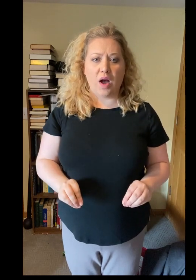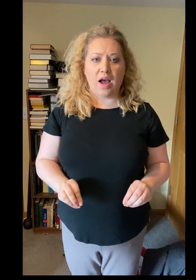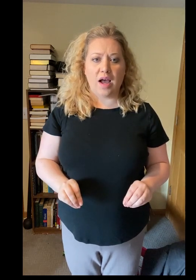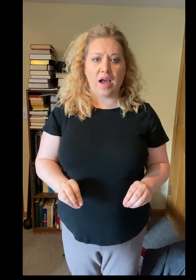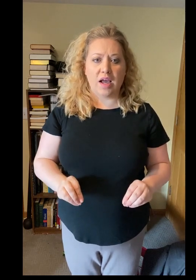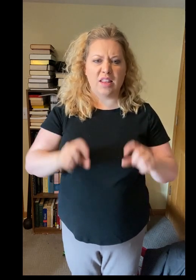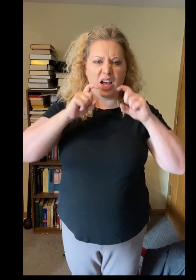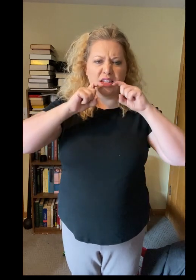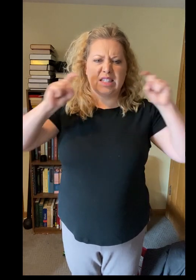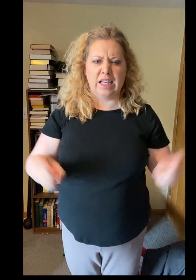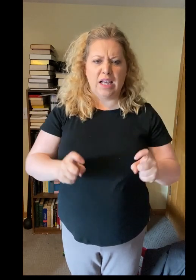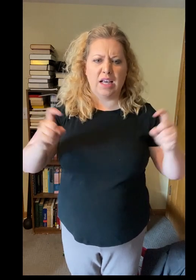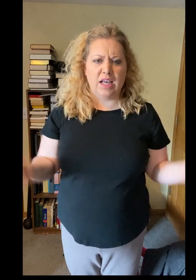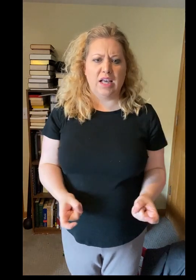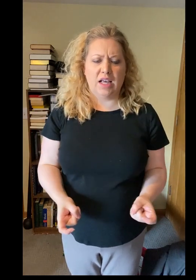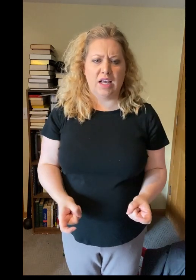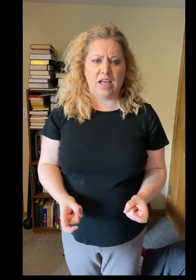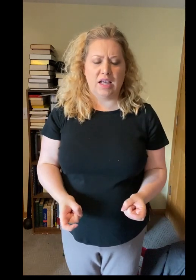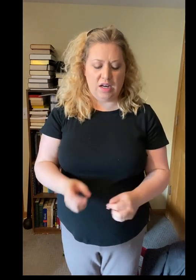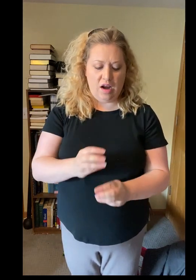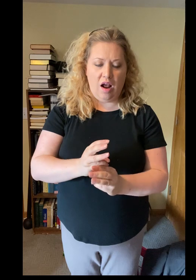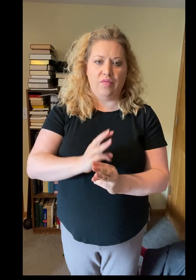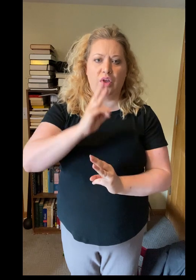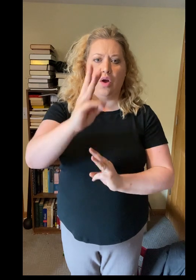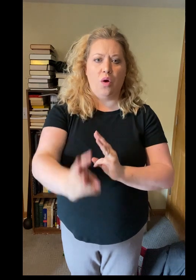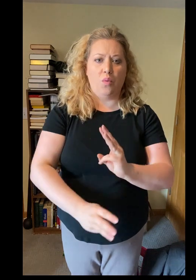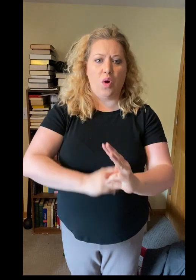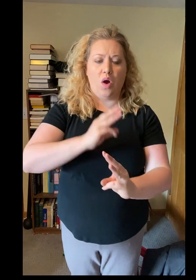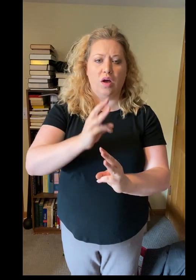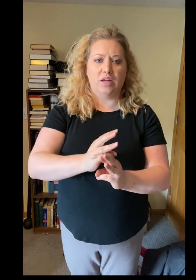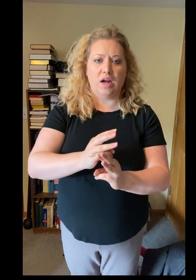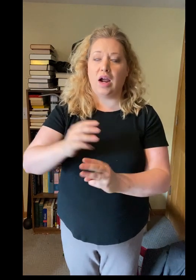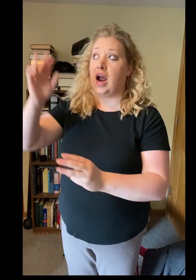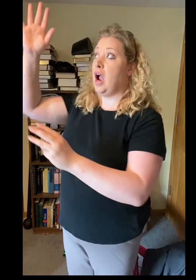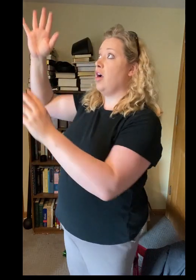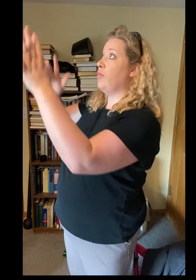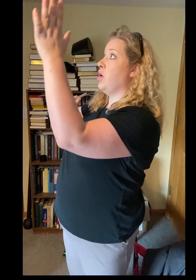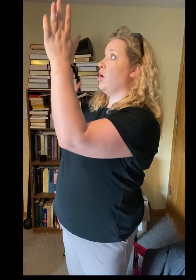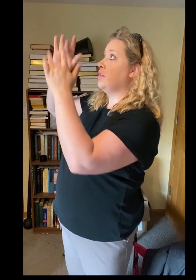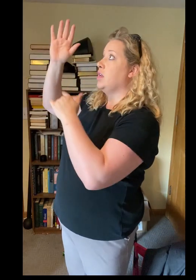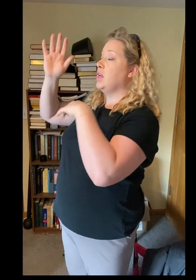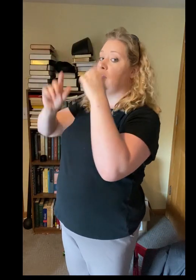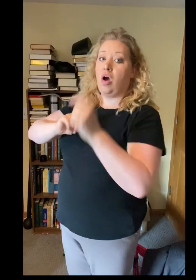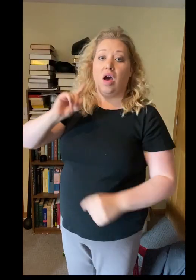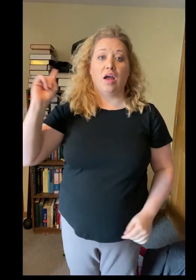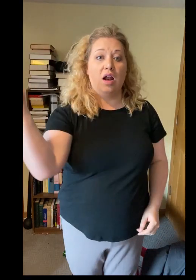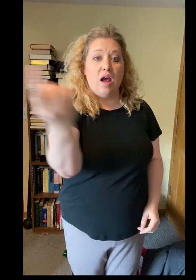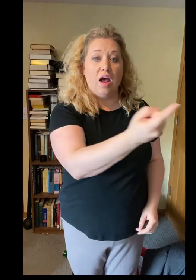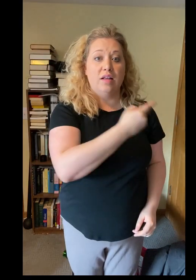away the sin of the world. Have mercy